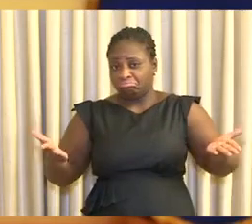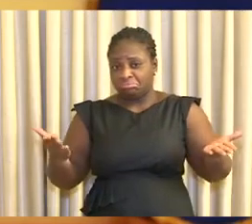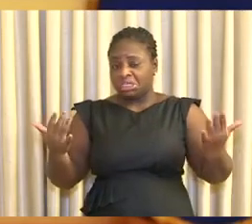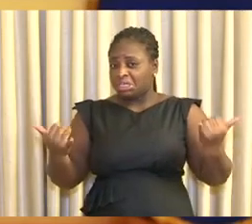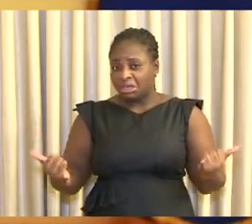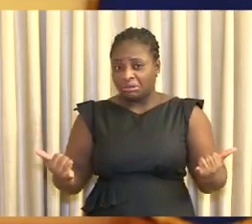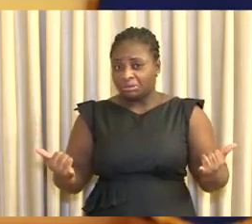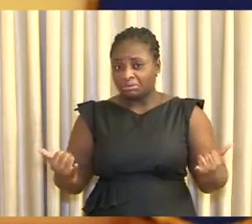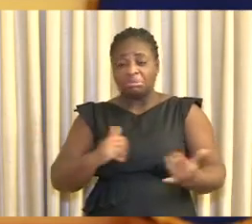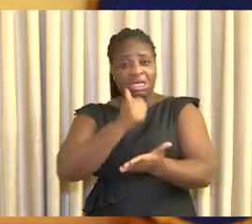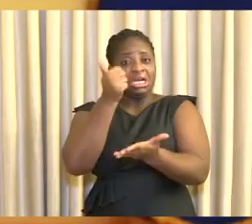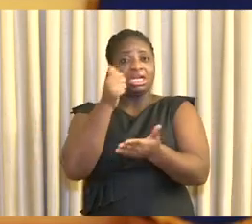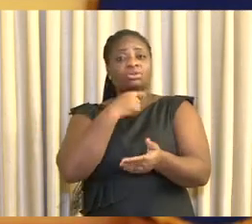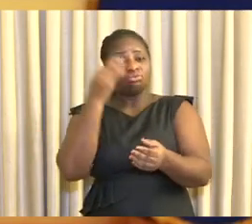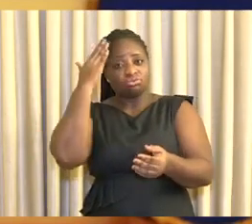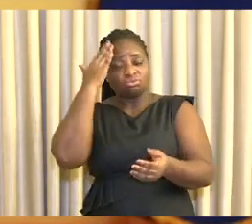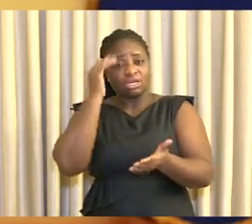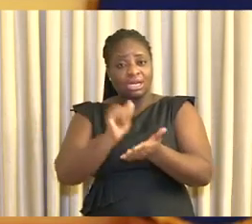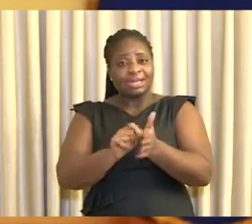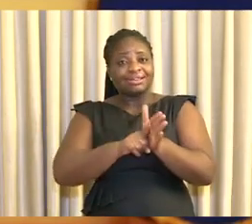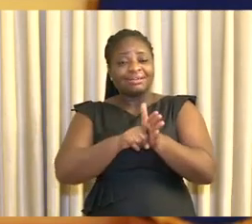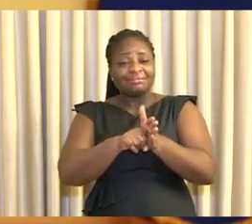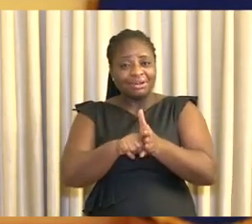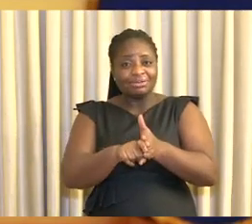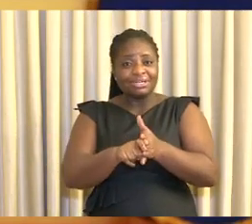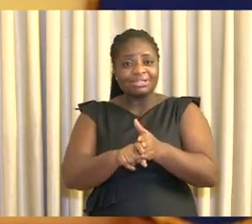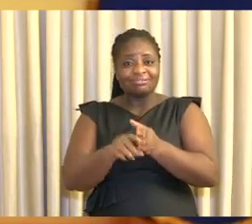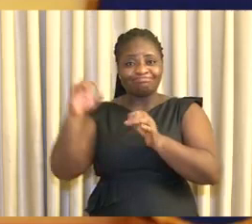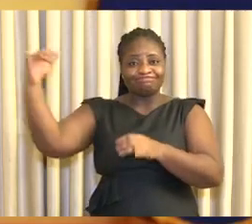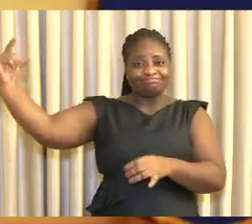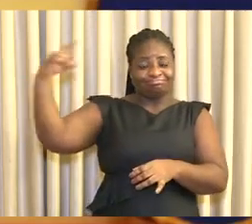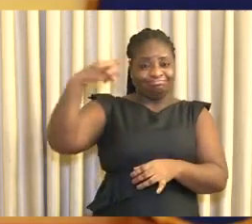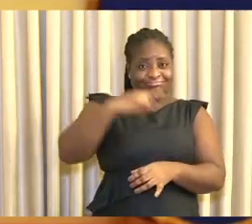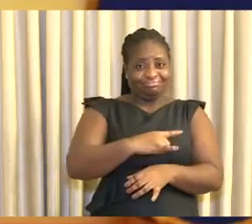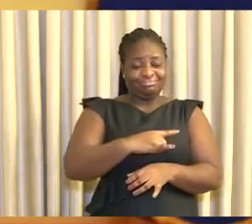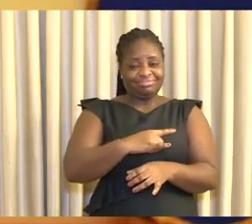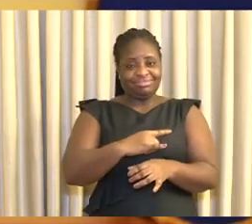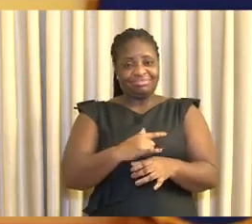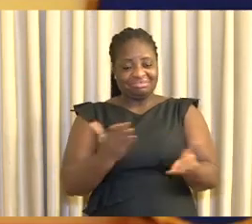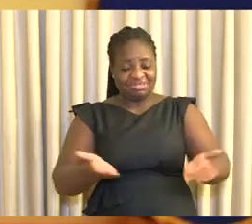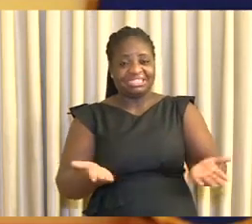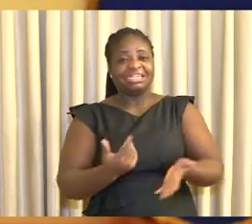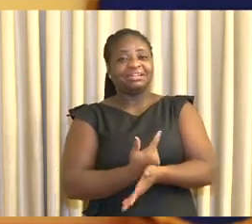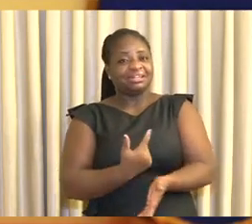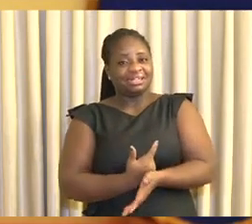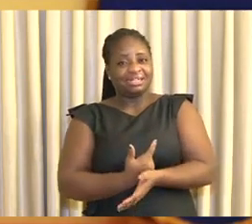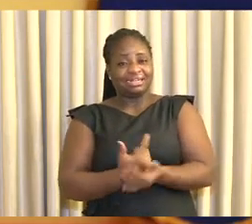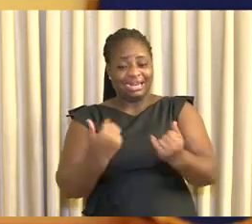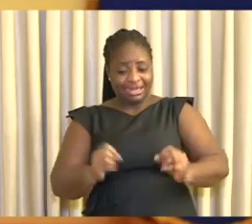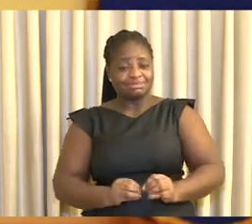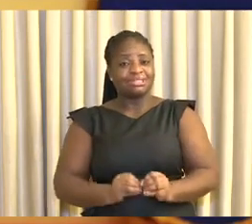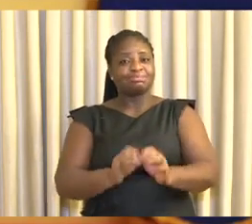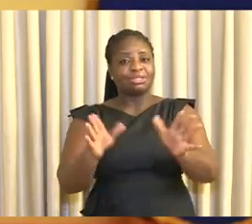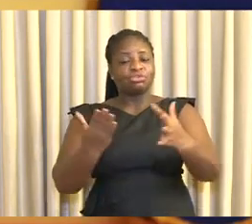it has been established that the virus was imported into our midst from foreign shores and is being spread